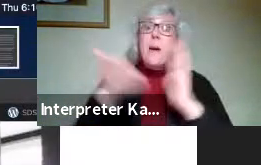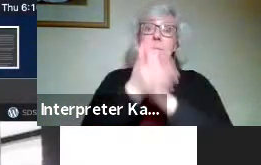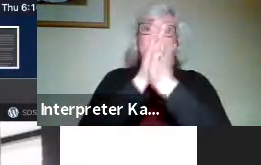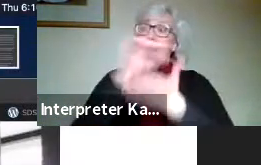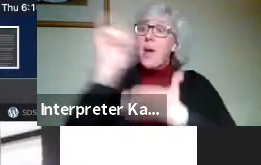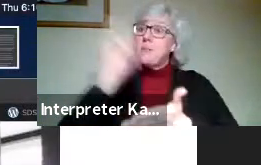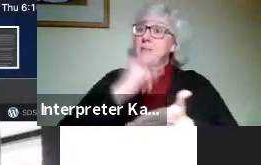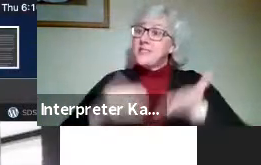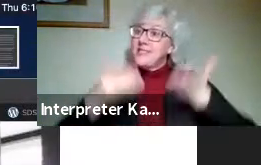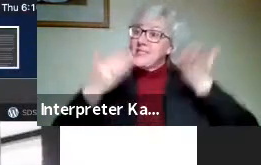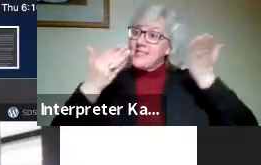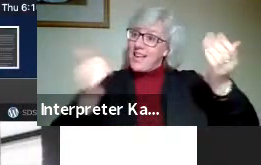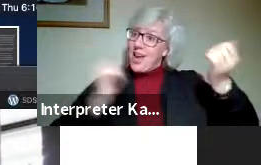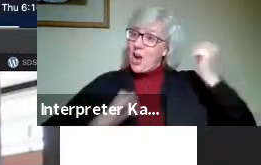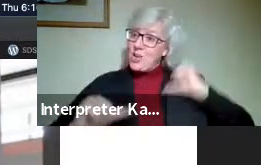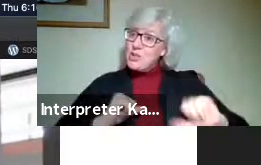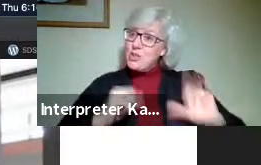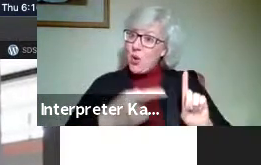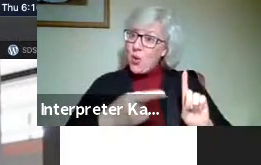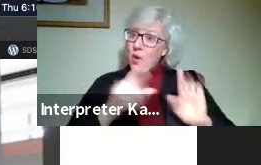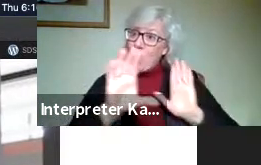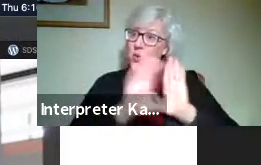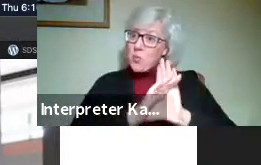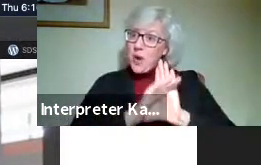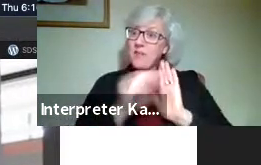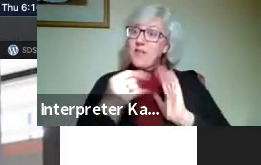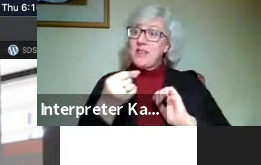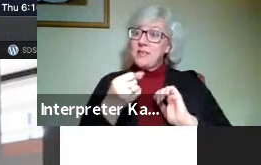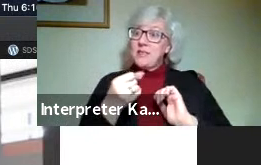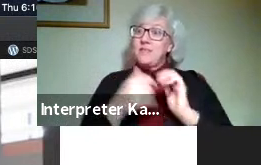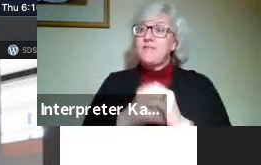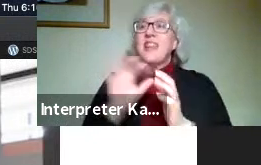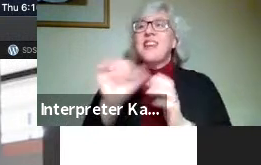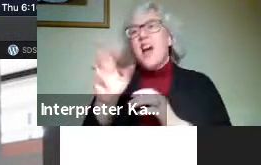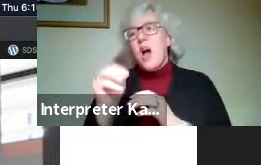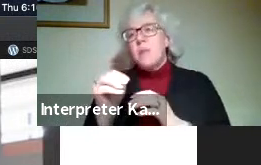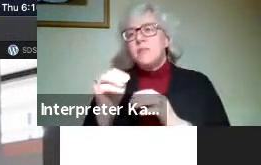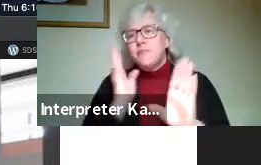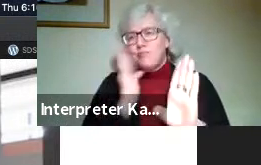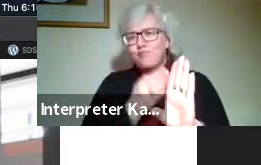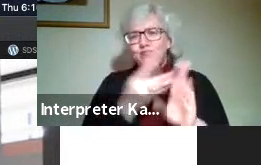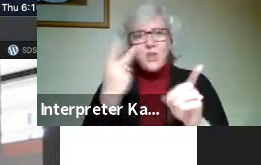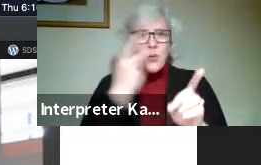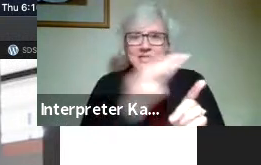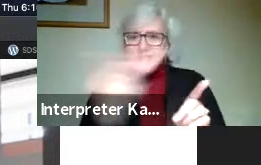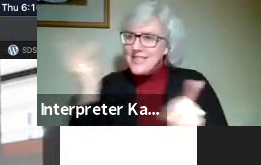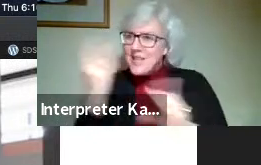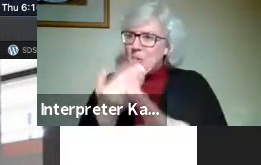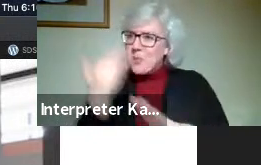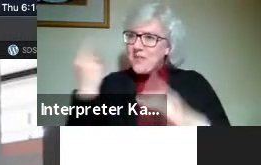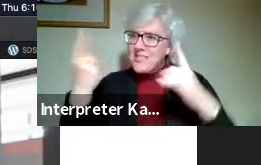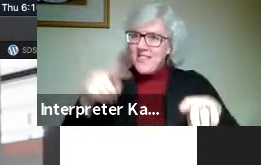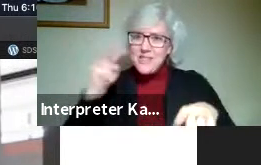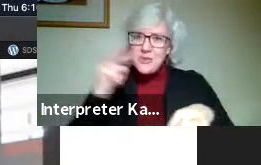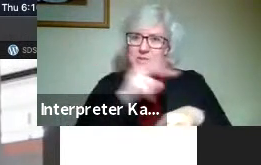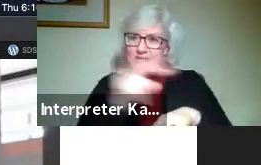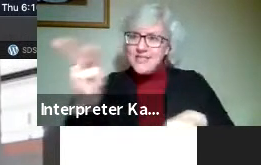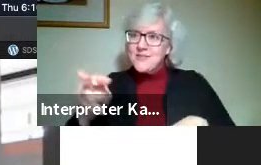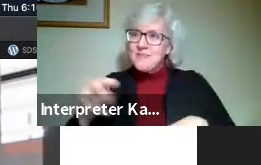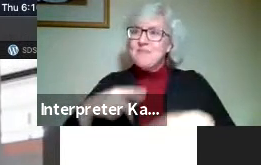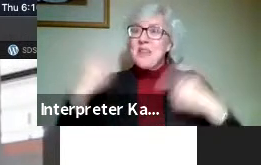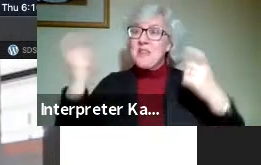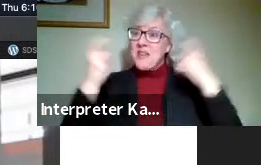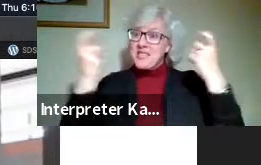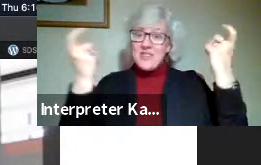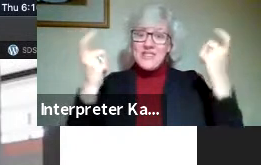format show for graphic design or graphic comm strictly. You can see here some of the previous events. There are festivities